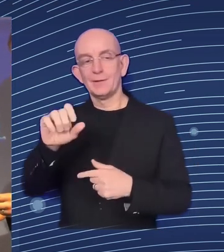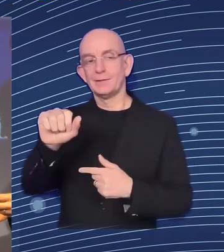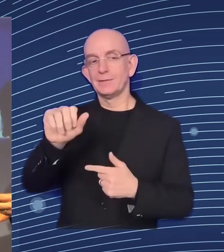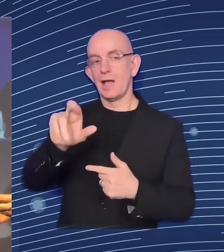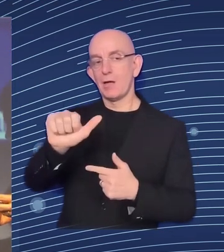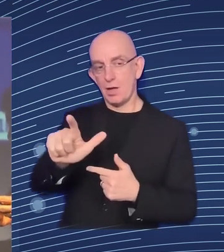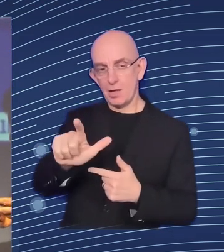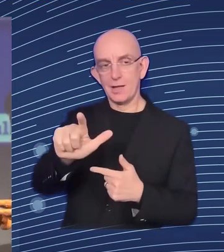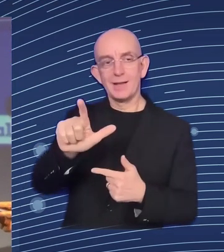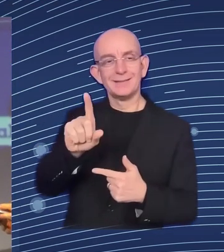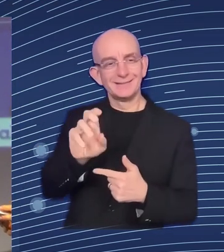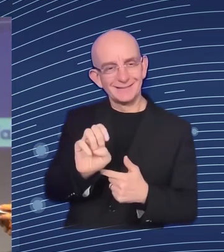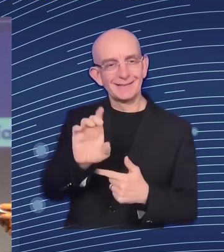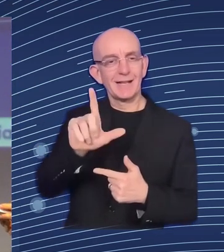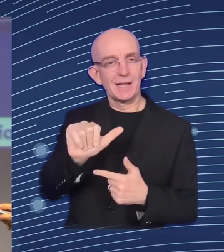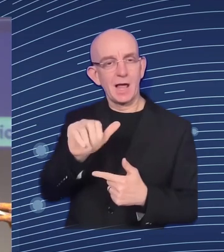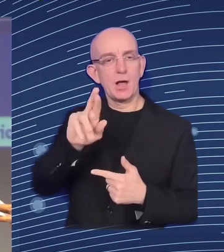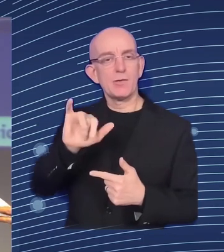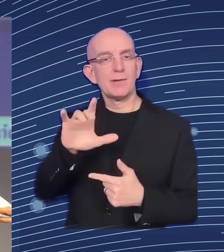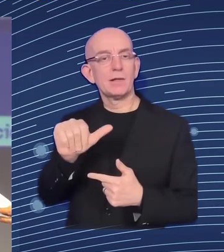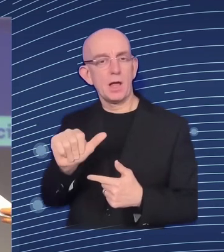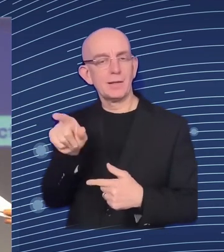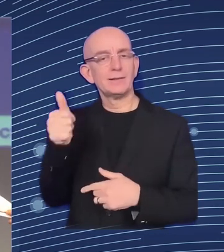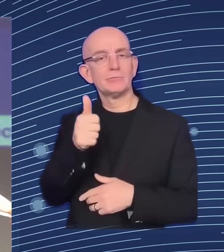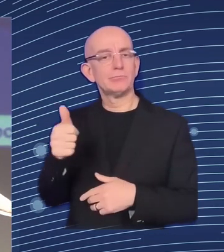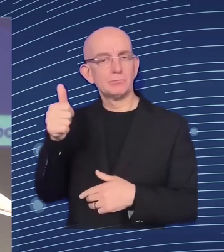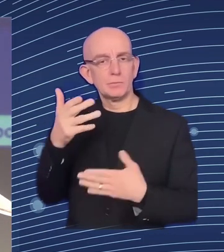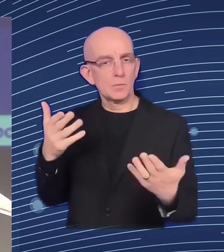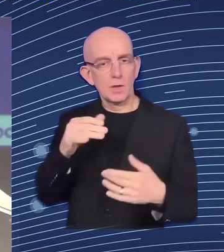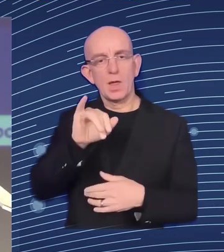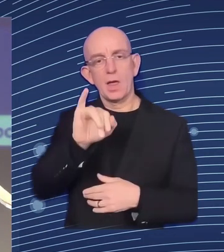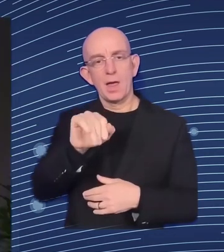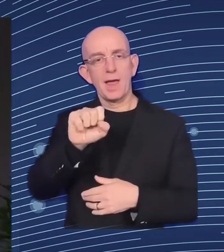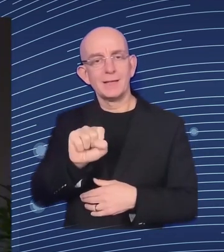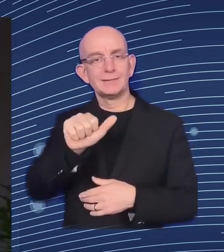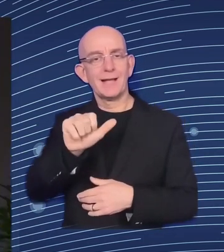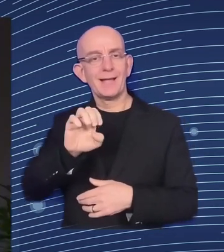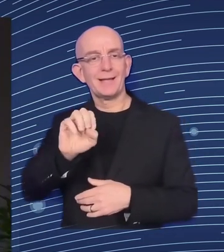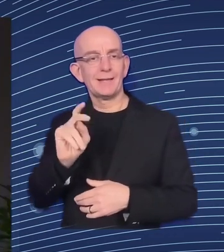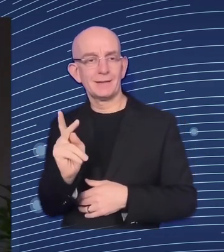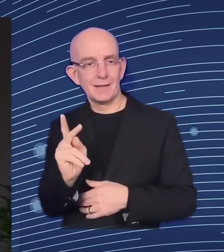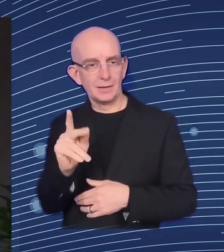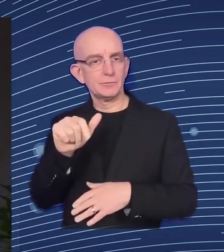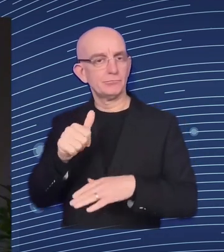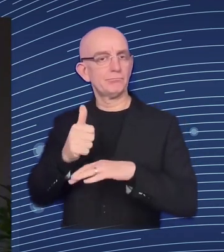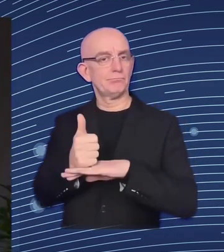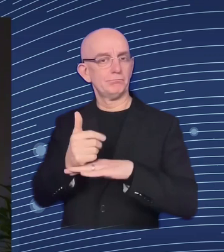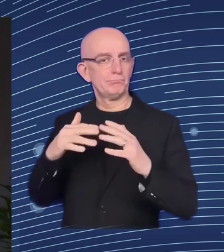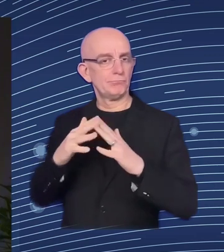of employment policies with some concrete examples from Spain, I believe. Salvatore Barrios,